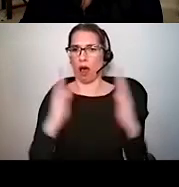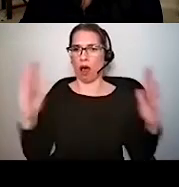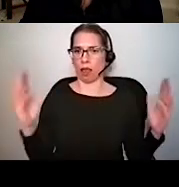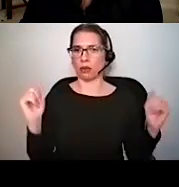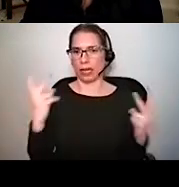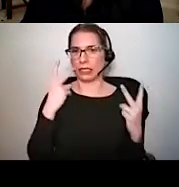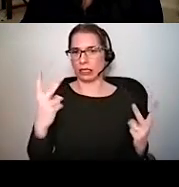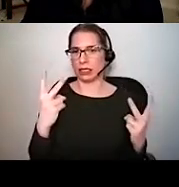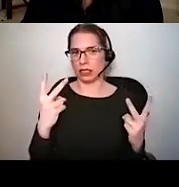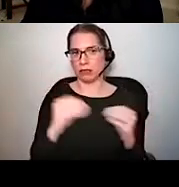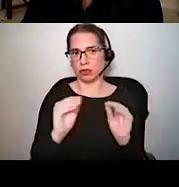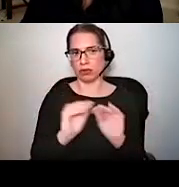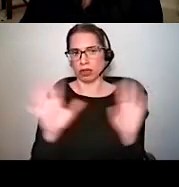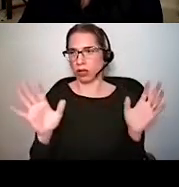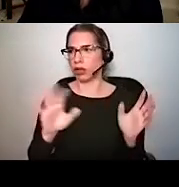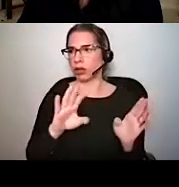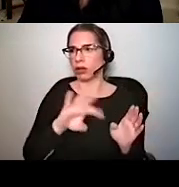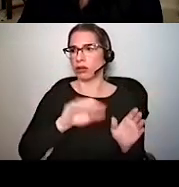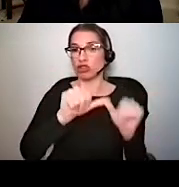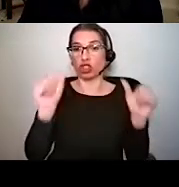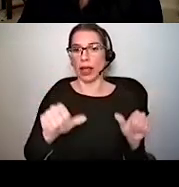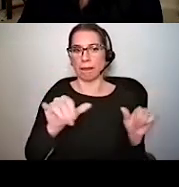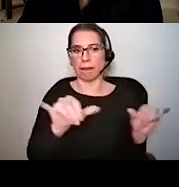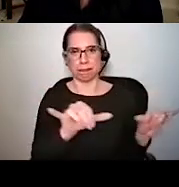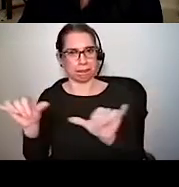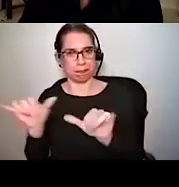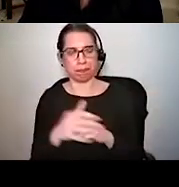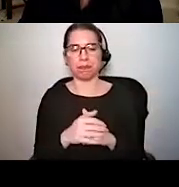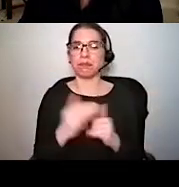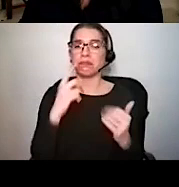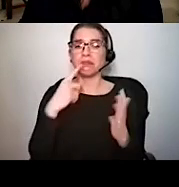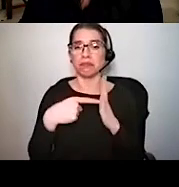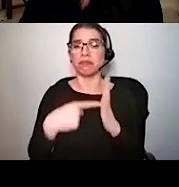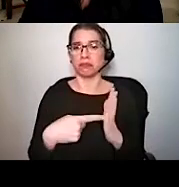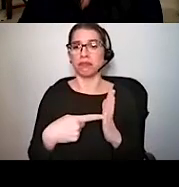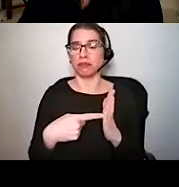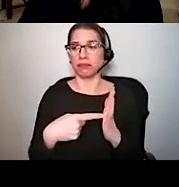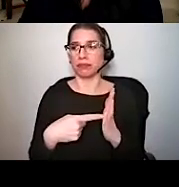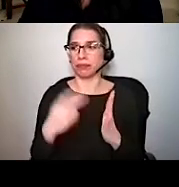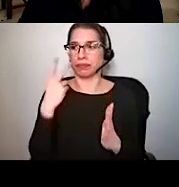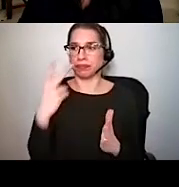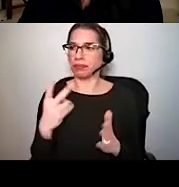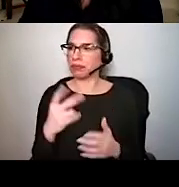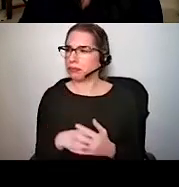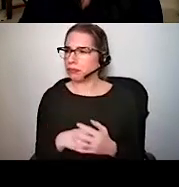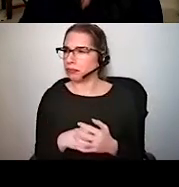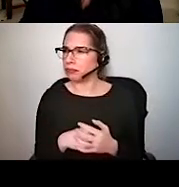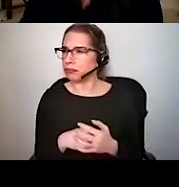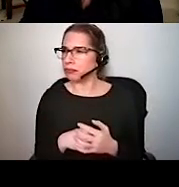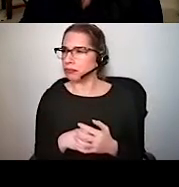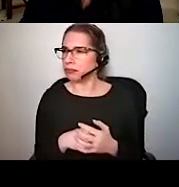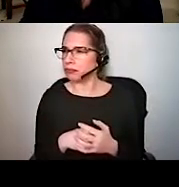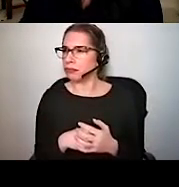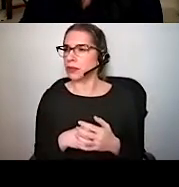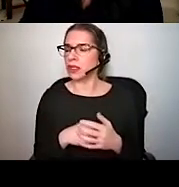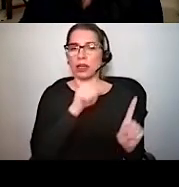how consistent the shape is. So I'm going to start it now. And so you can see these little dots. This is when the sound gets turned on and when